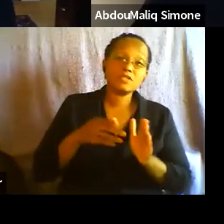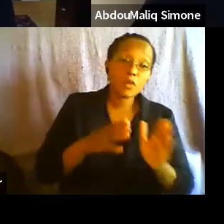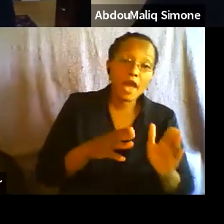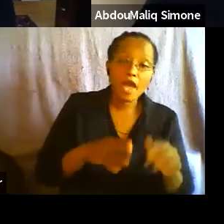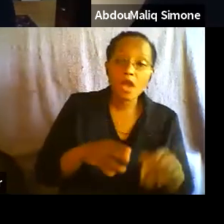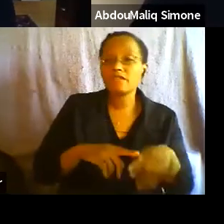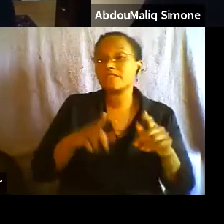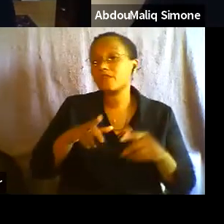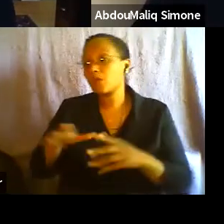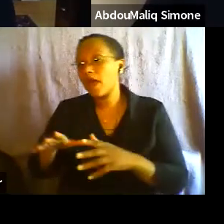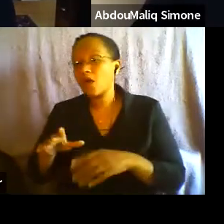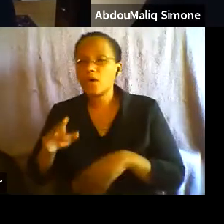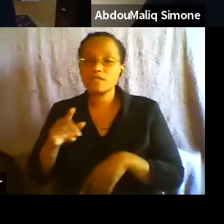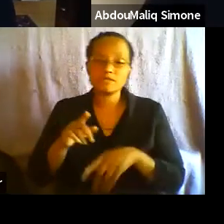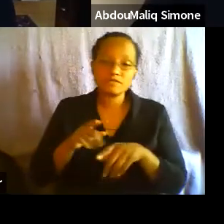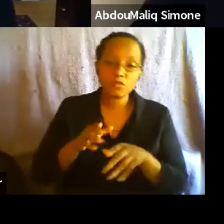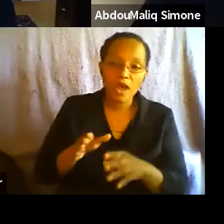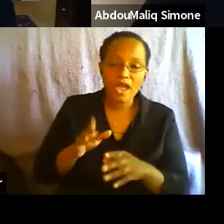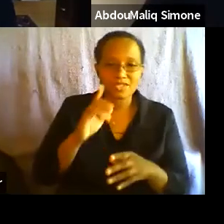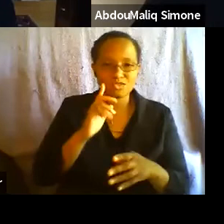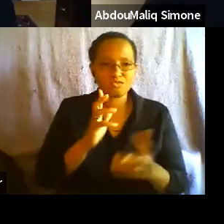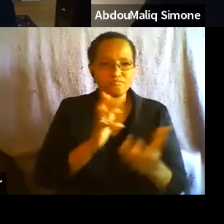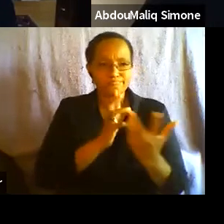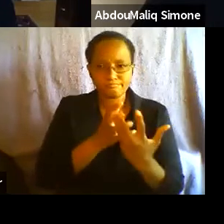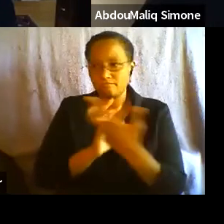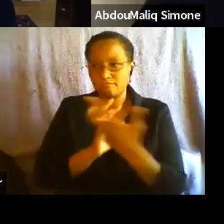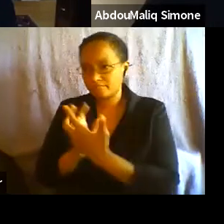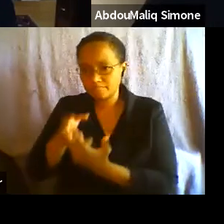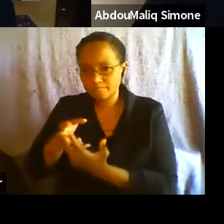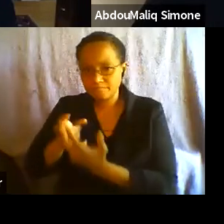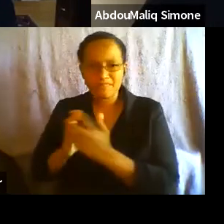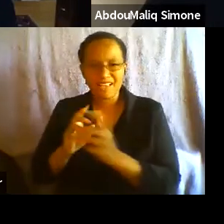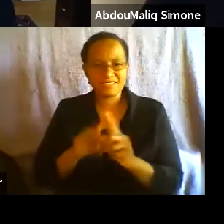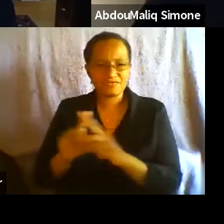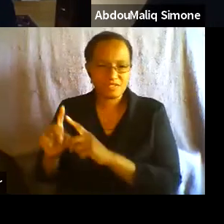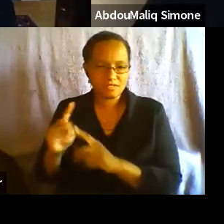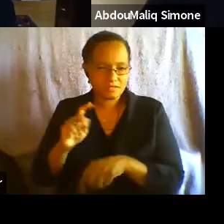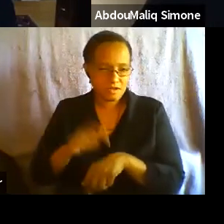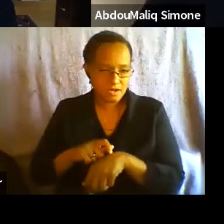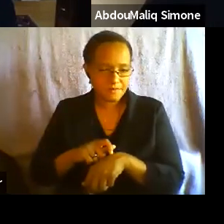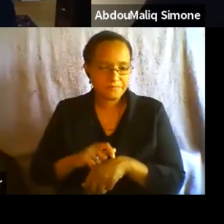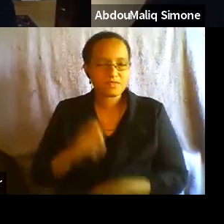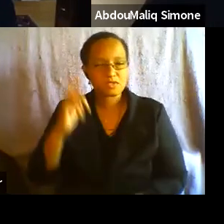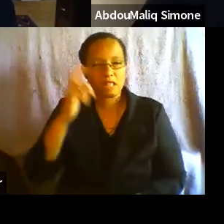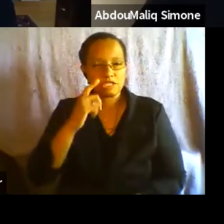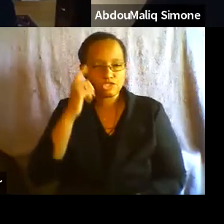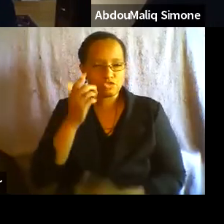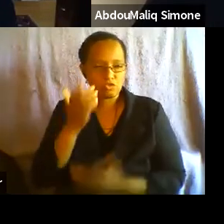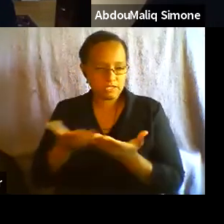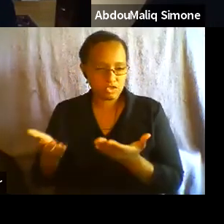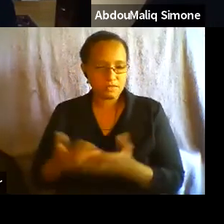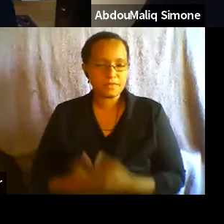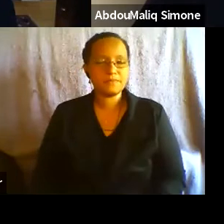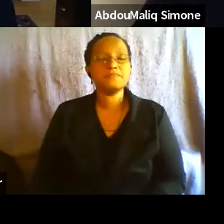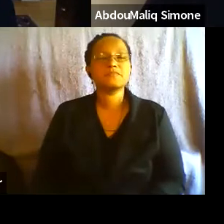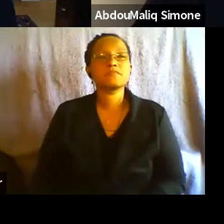the conversion of the self into a kind of logistical, logistical instrument. Um, so in some ways